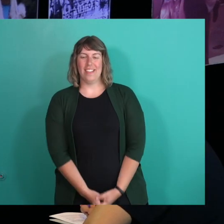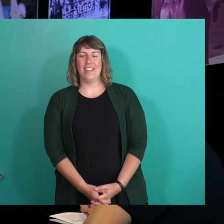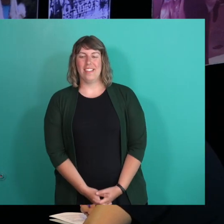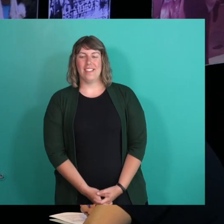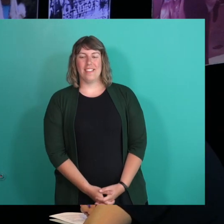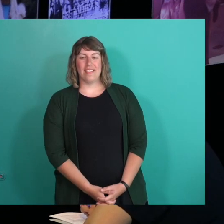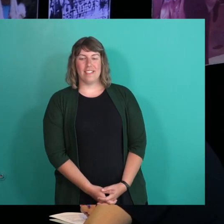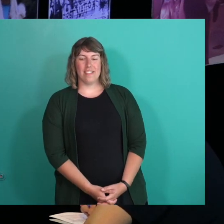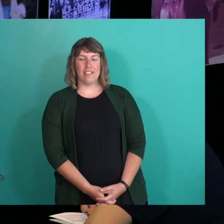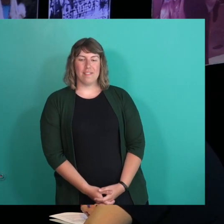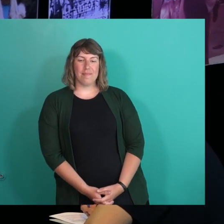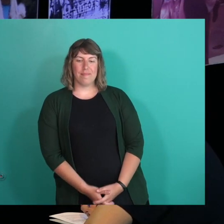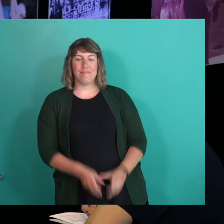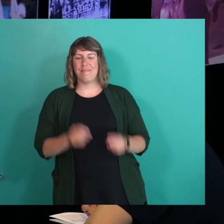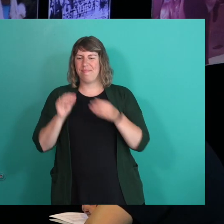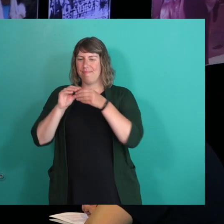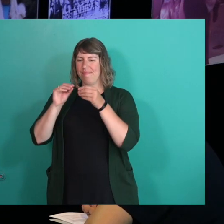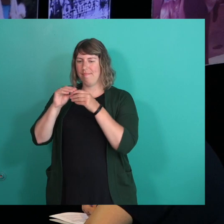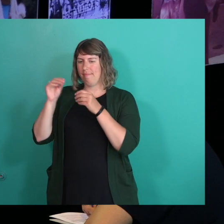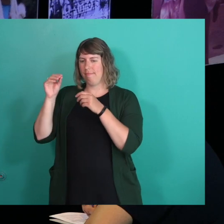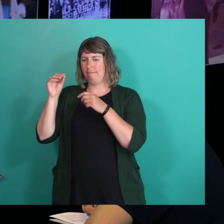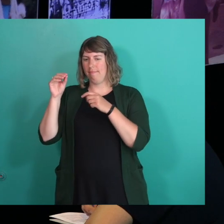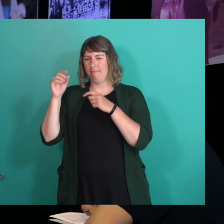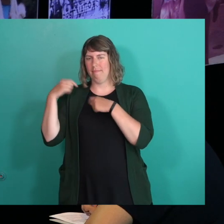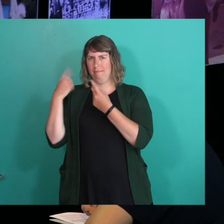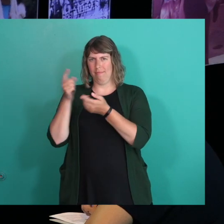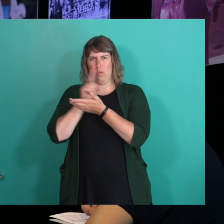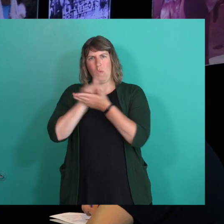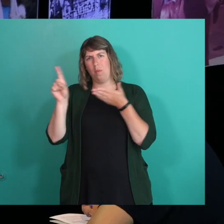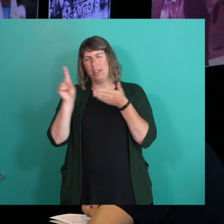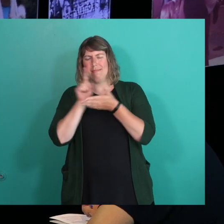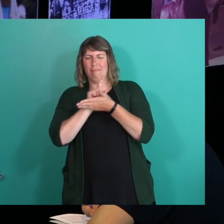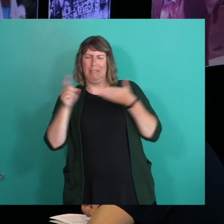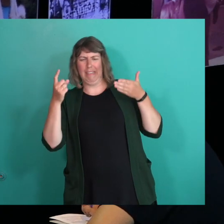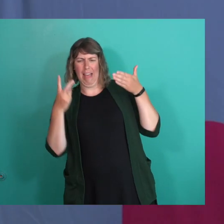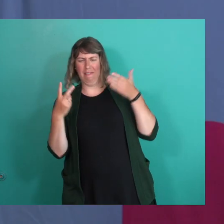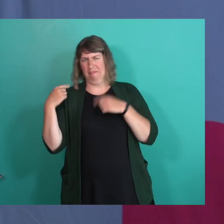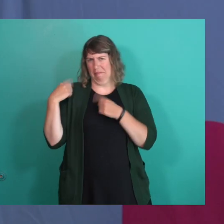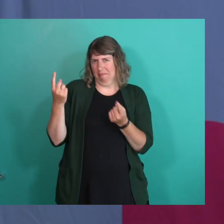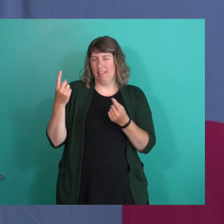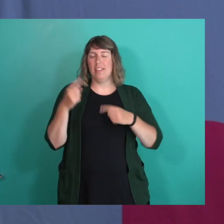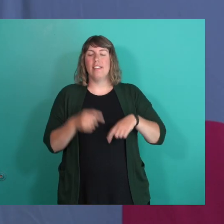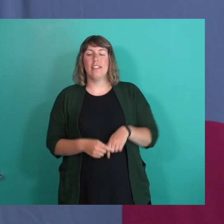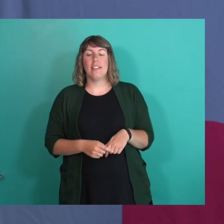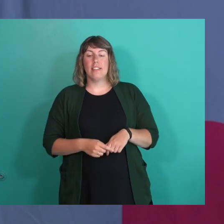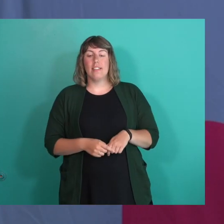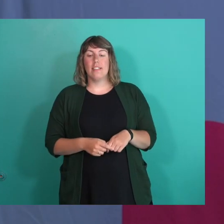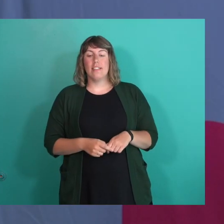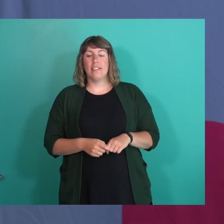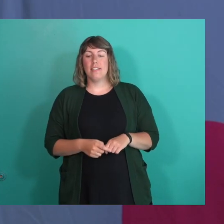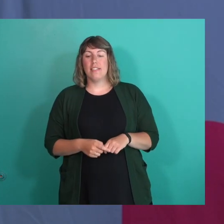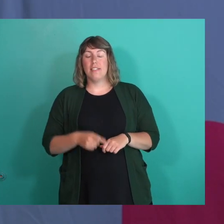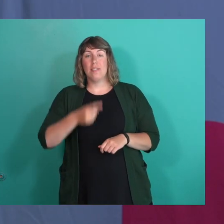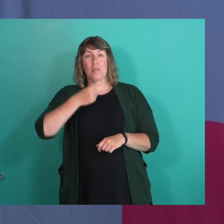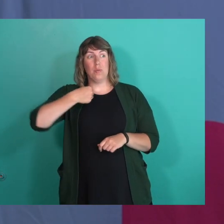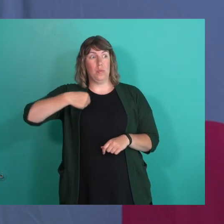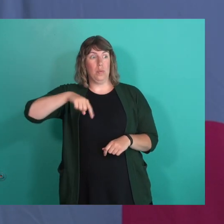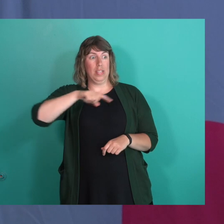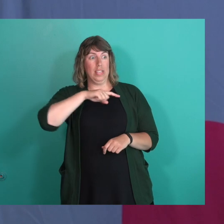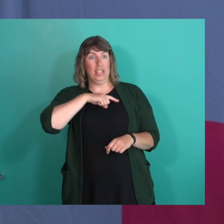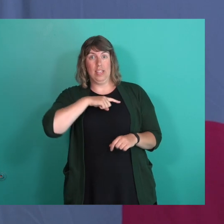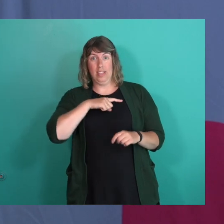In the last week, week and a half, we went from having zero